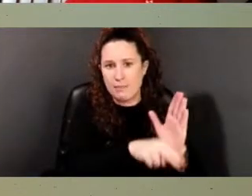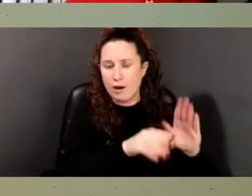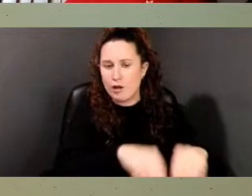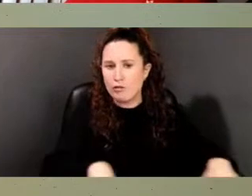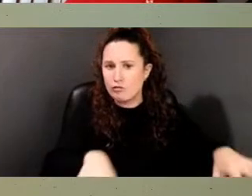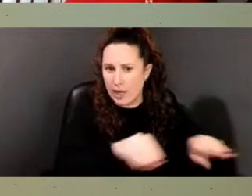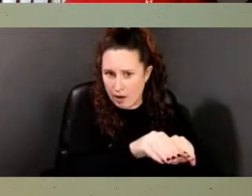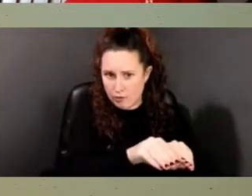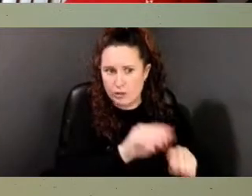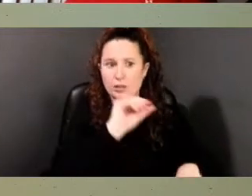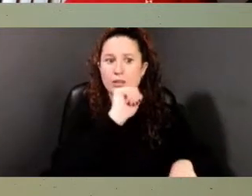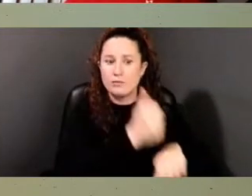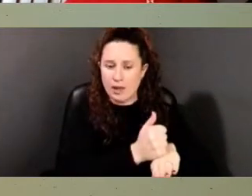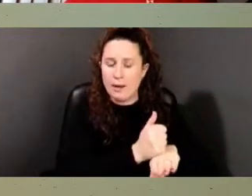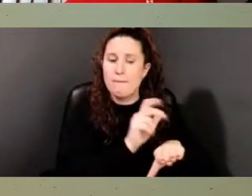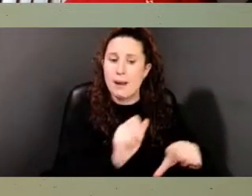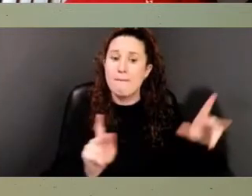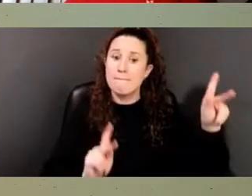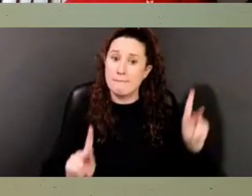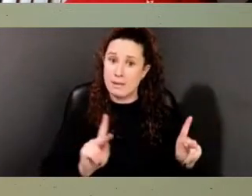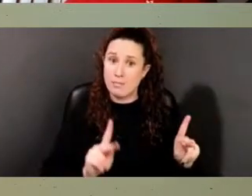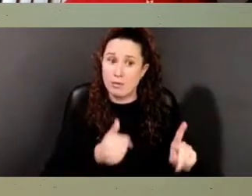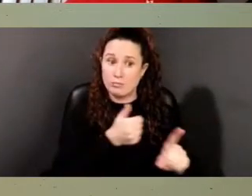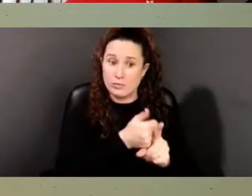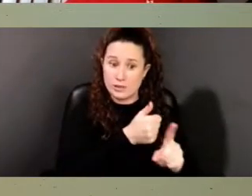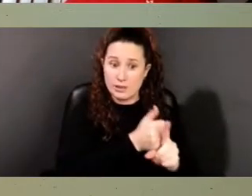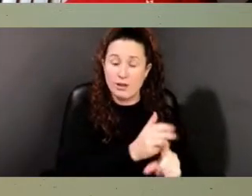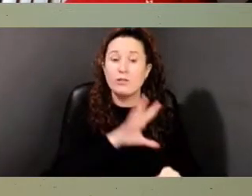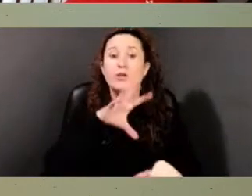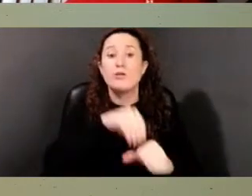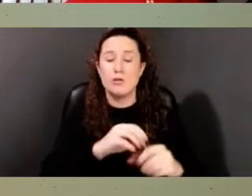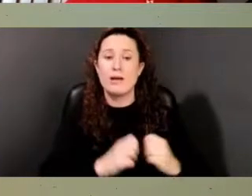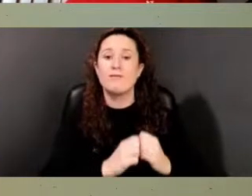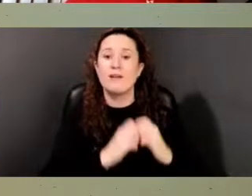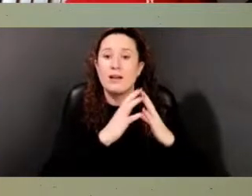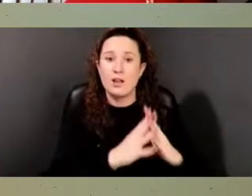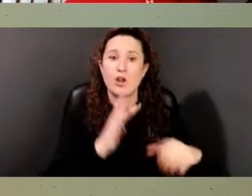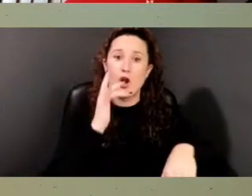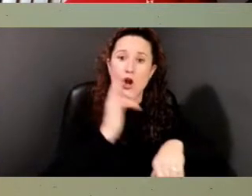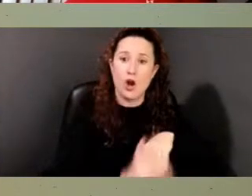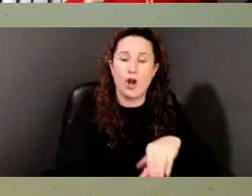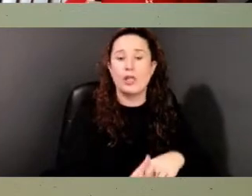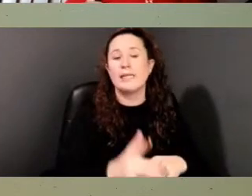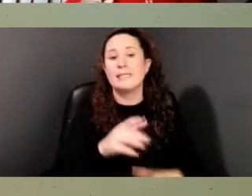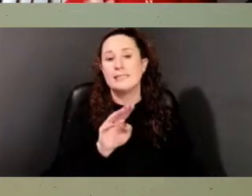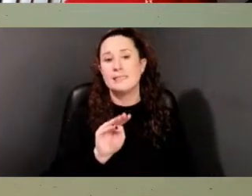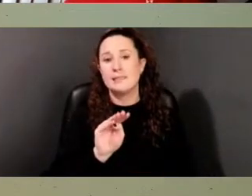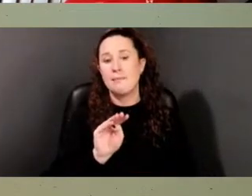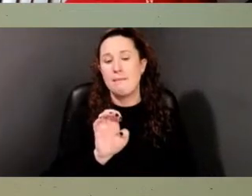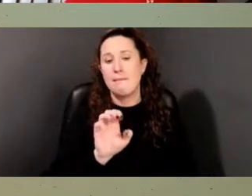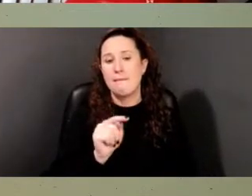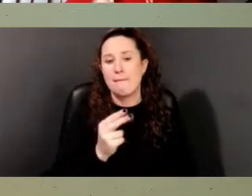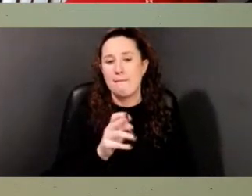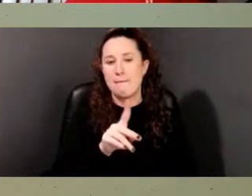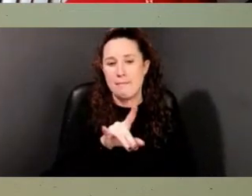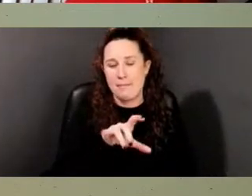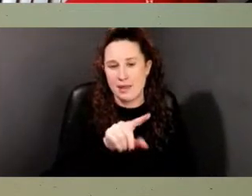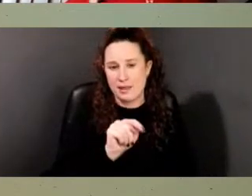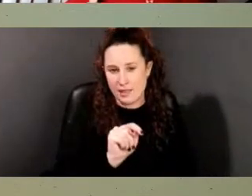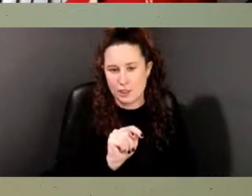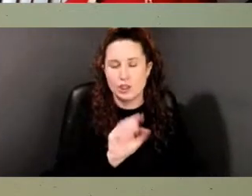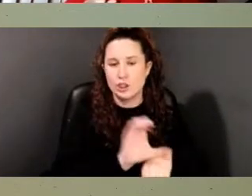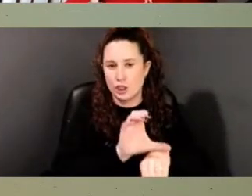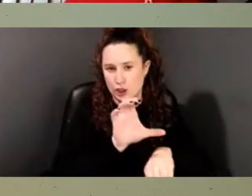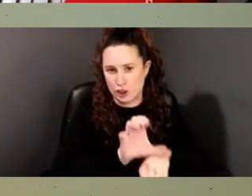the earliest African Methodist church in Baltimore, not AME. And that was about